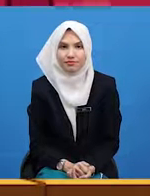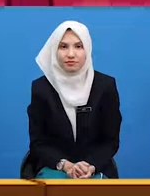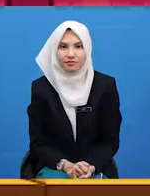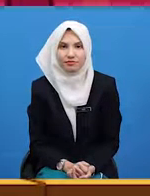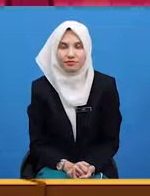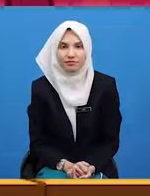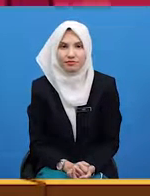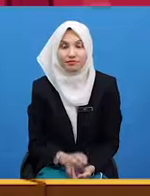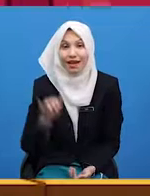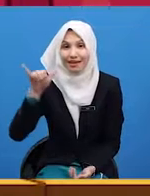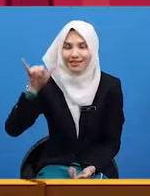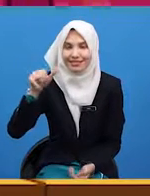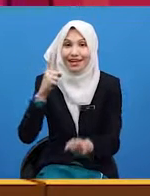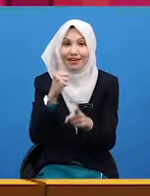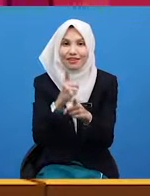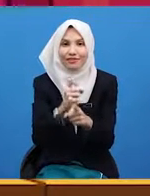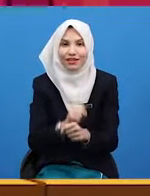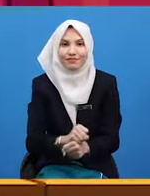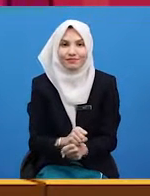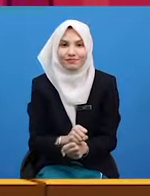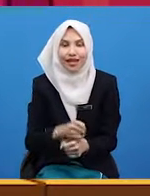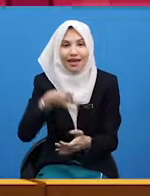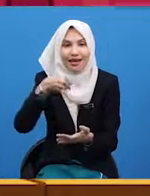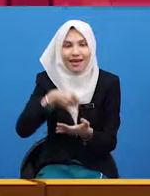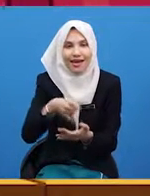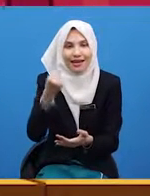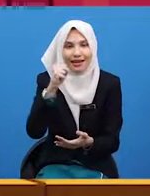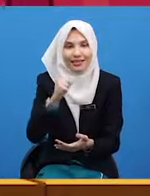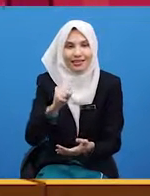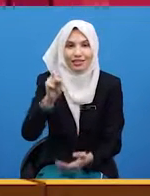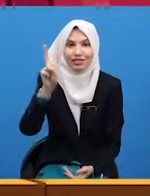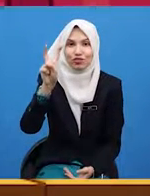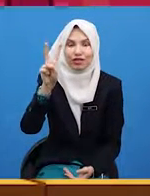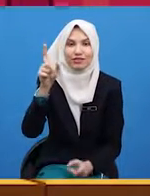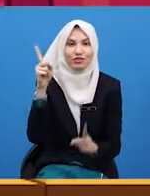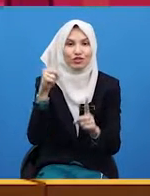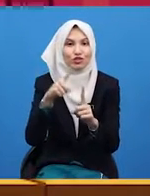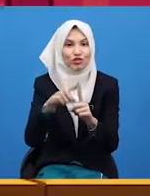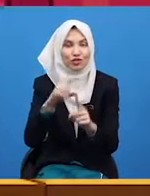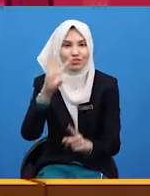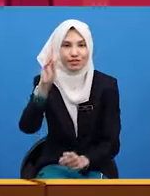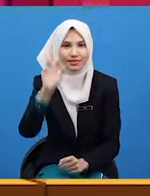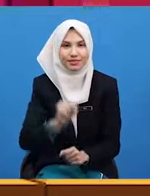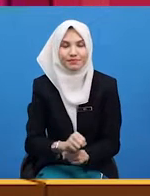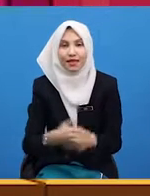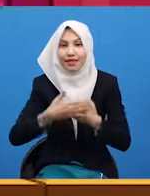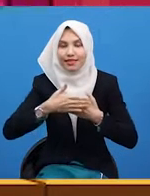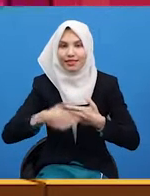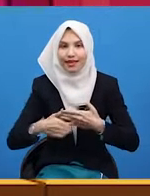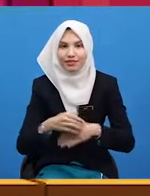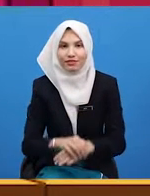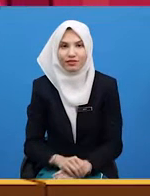Yes, correct. It's 20 to 6. Next one.